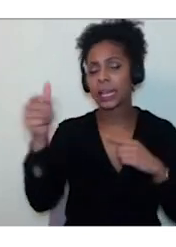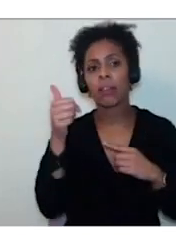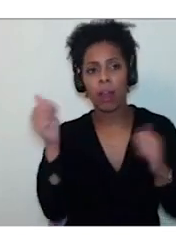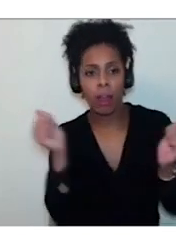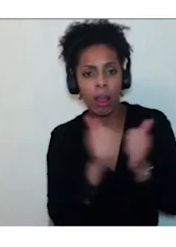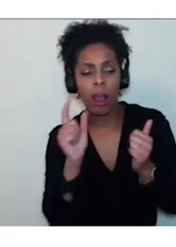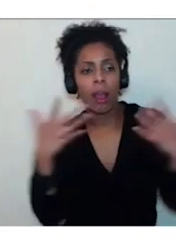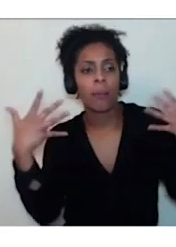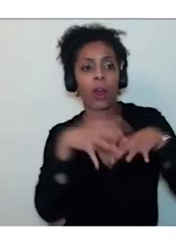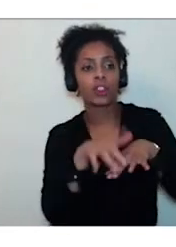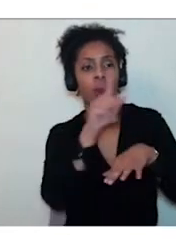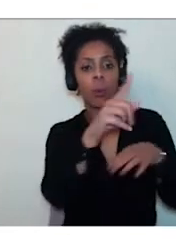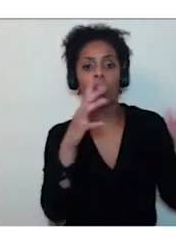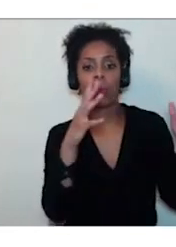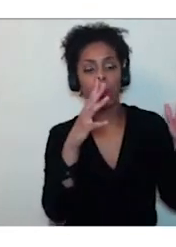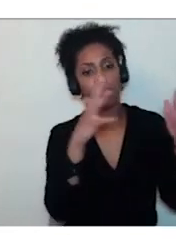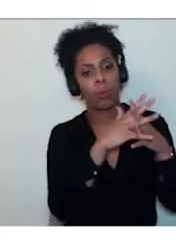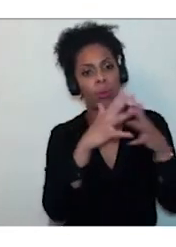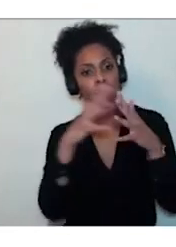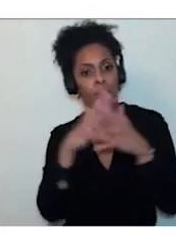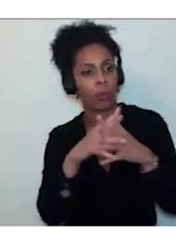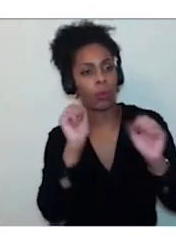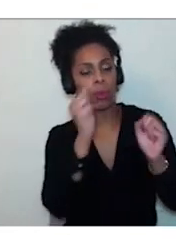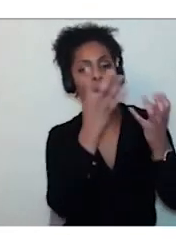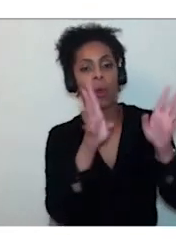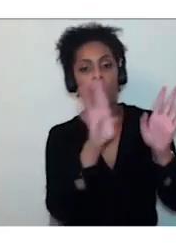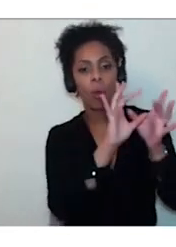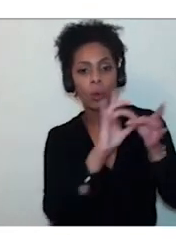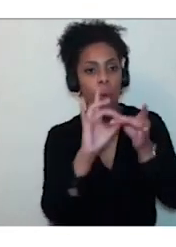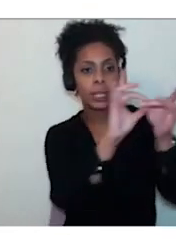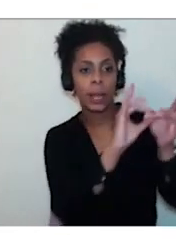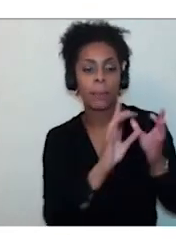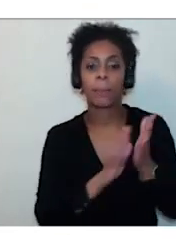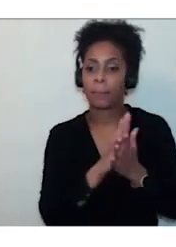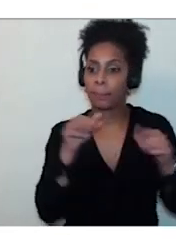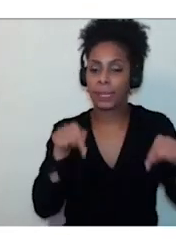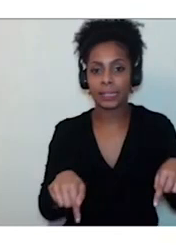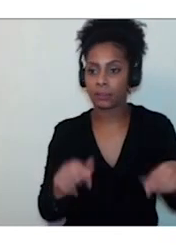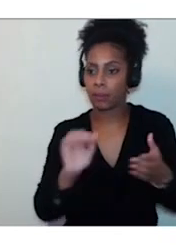Web Consortium to fully align the publishing industry and core web technology.